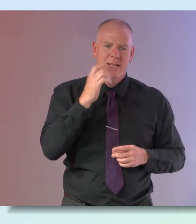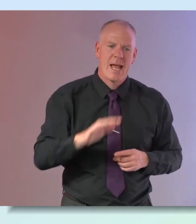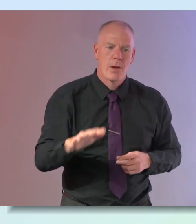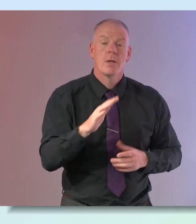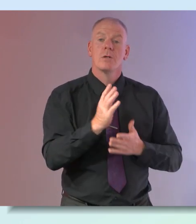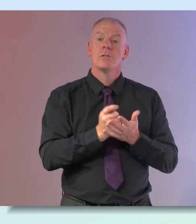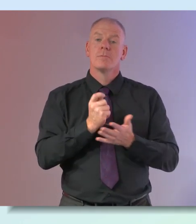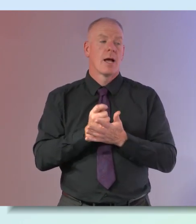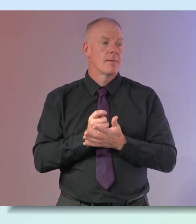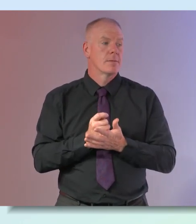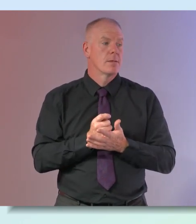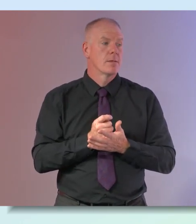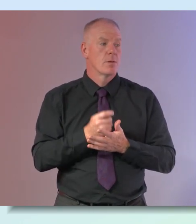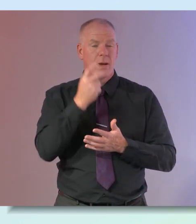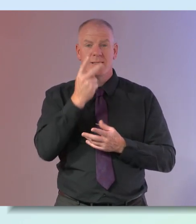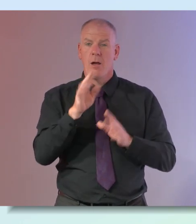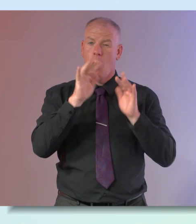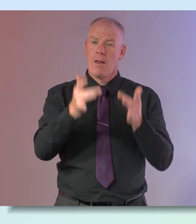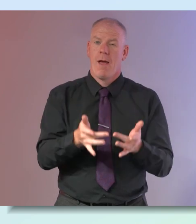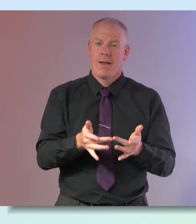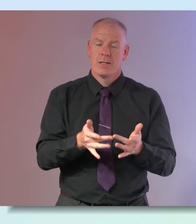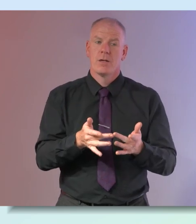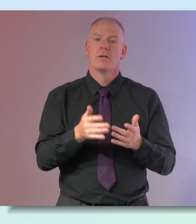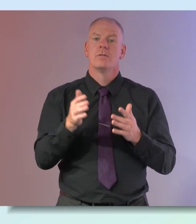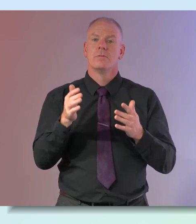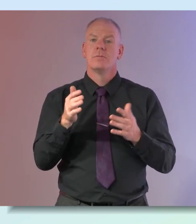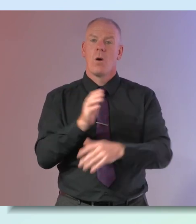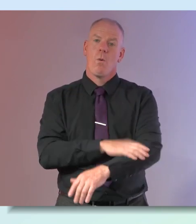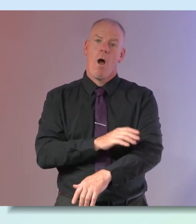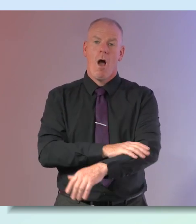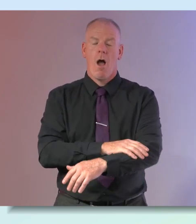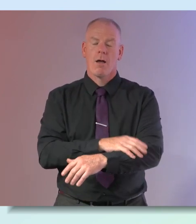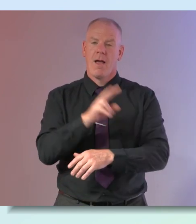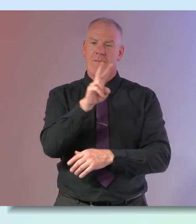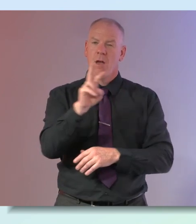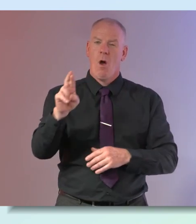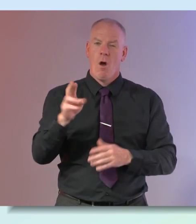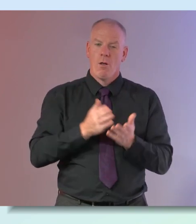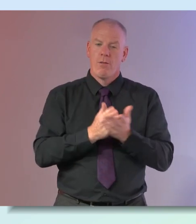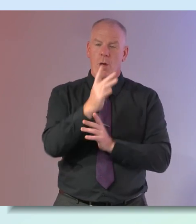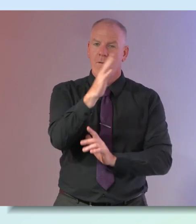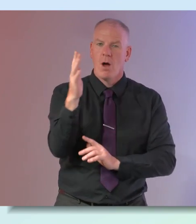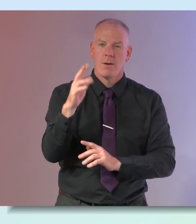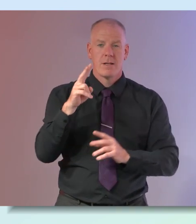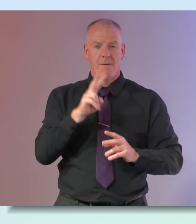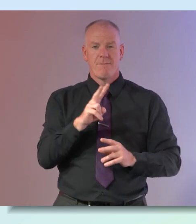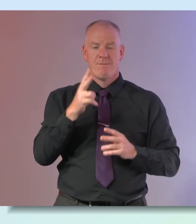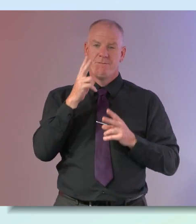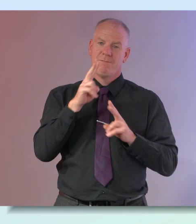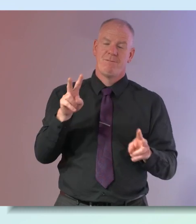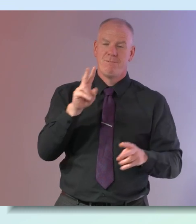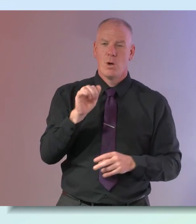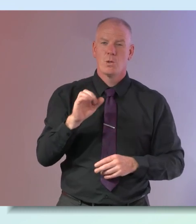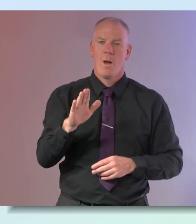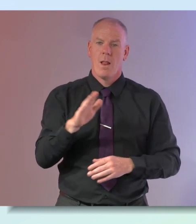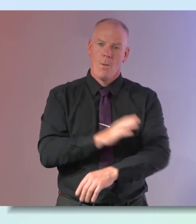um you see them on you know online you can look go through these walks through the forest um and they're virtual walks and they can have some benefit